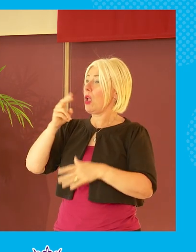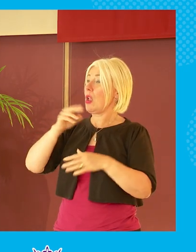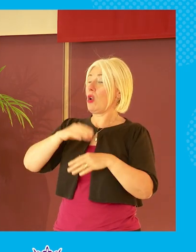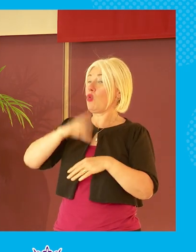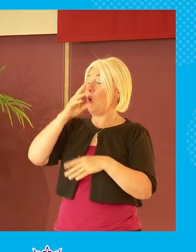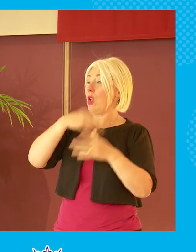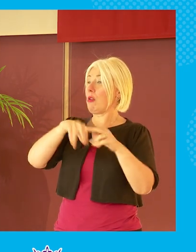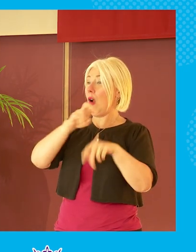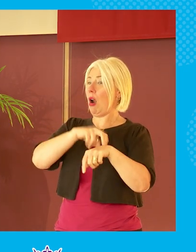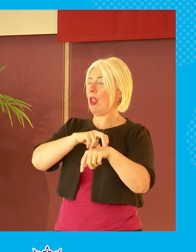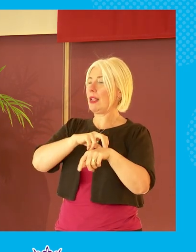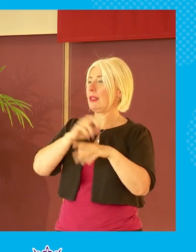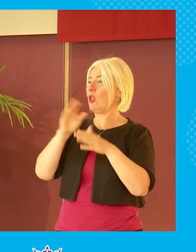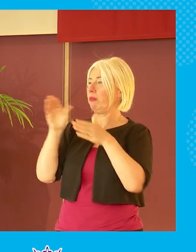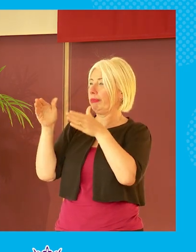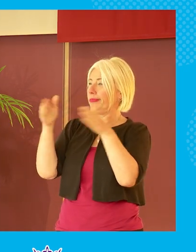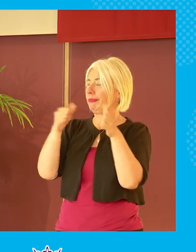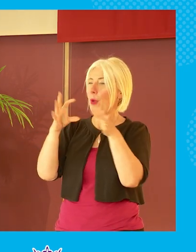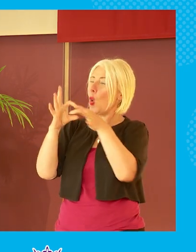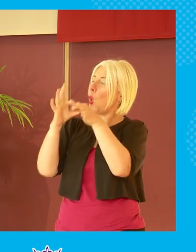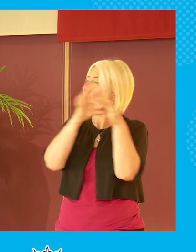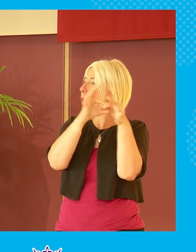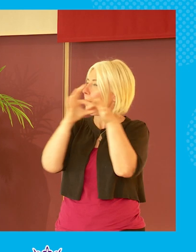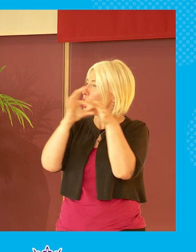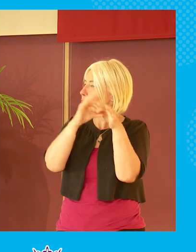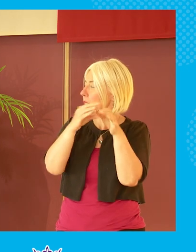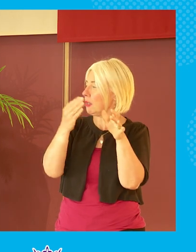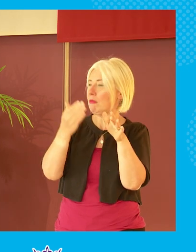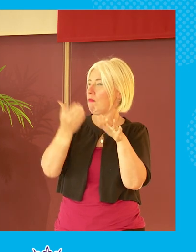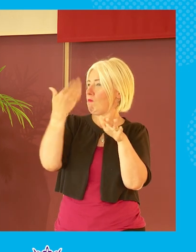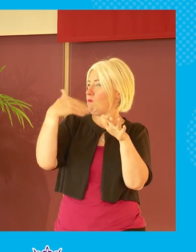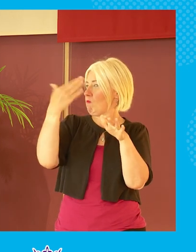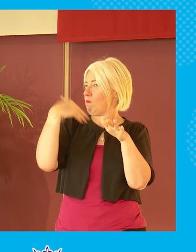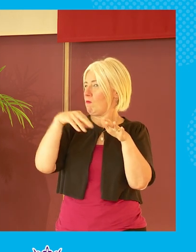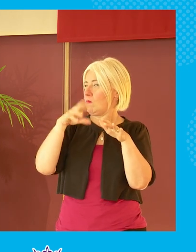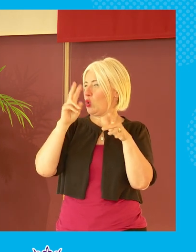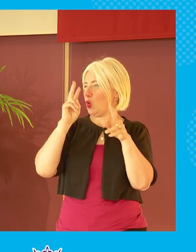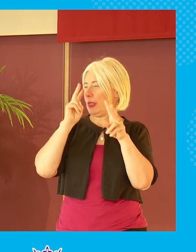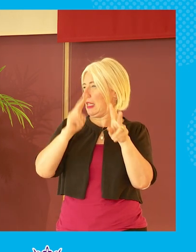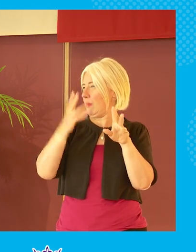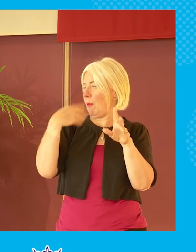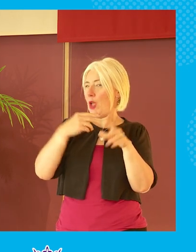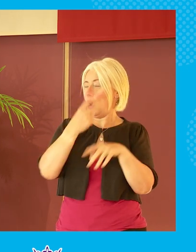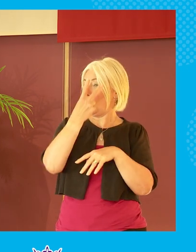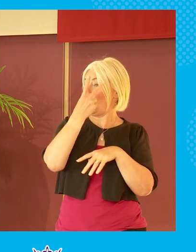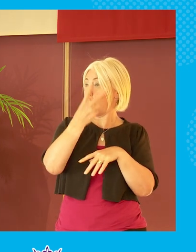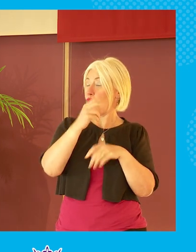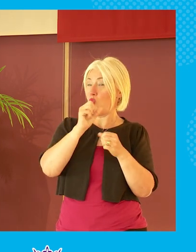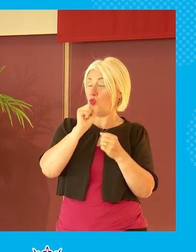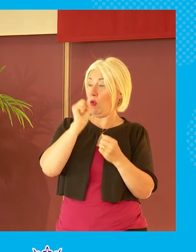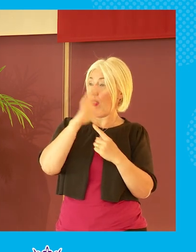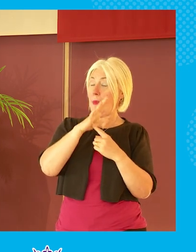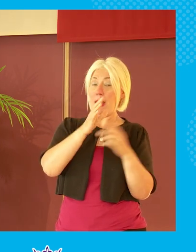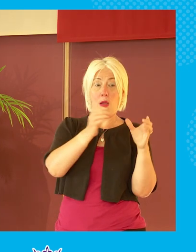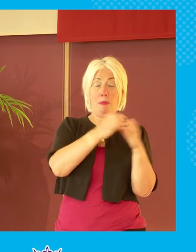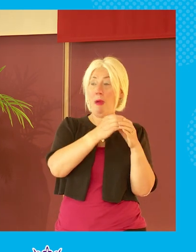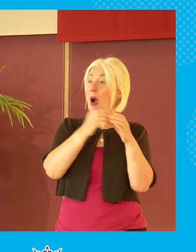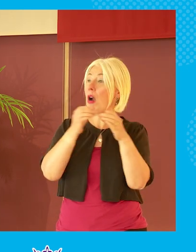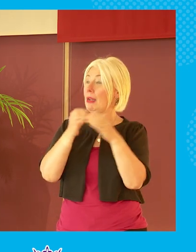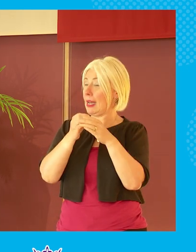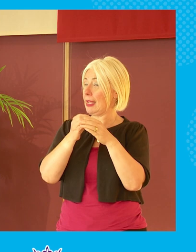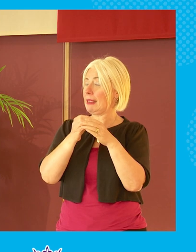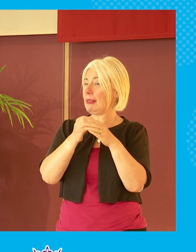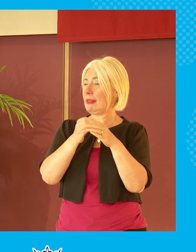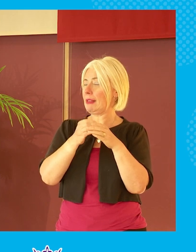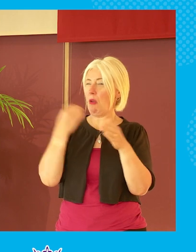tends towards coalition a few years ago anybody watches it closely will know that two of the two dominant parties or the parties that have been